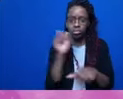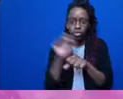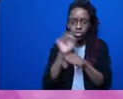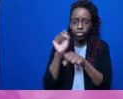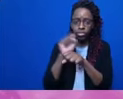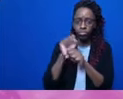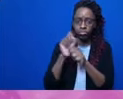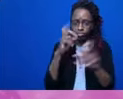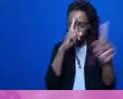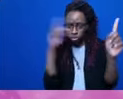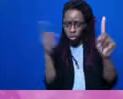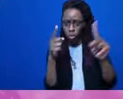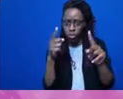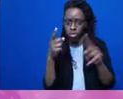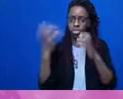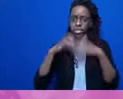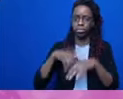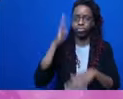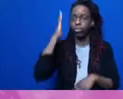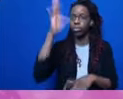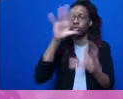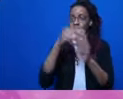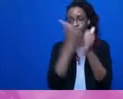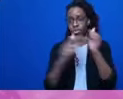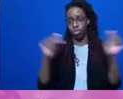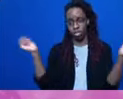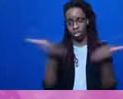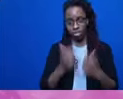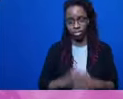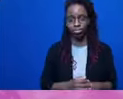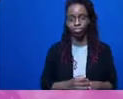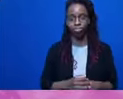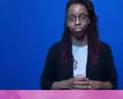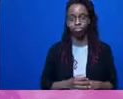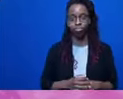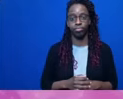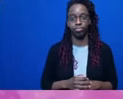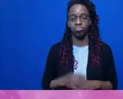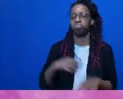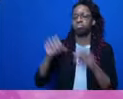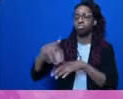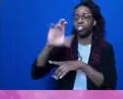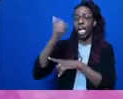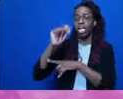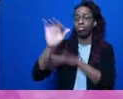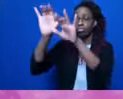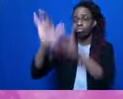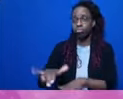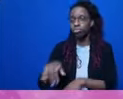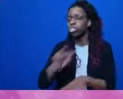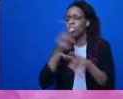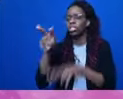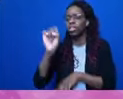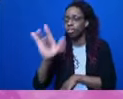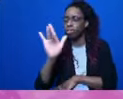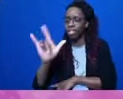I'm going to drop in the chat that you can find a link to a site that includes